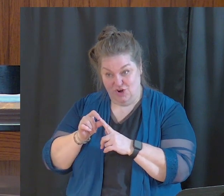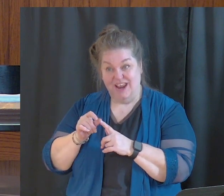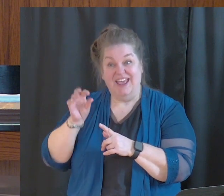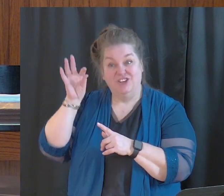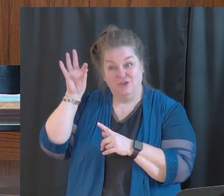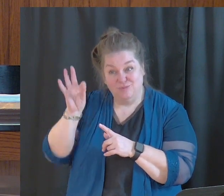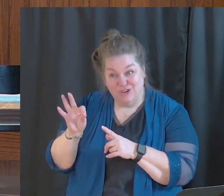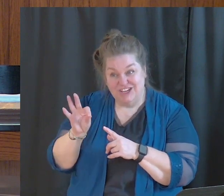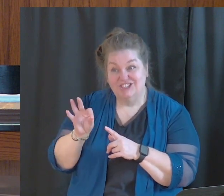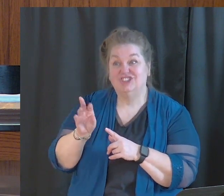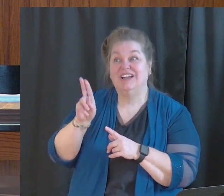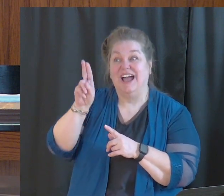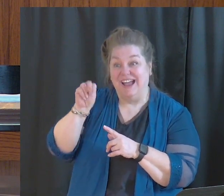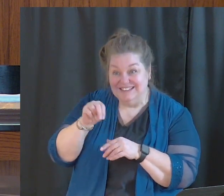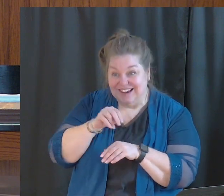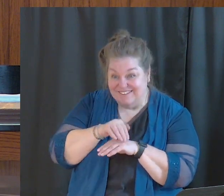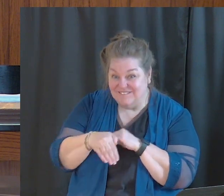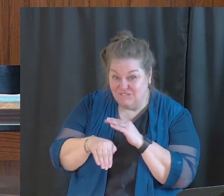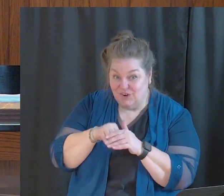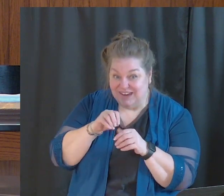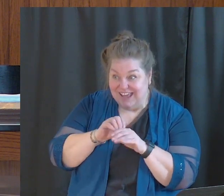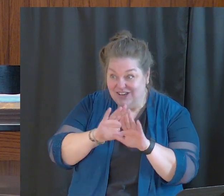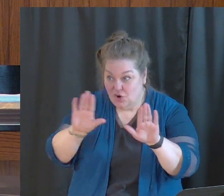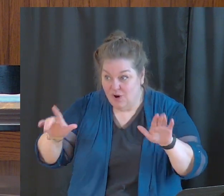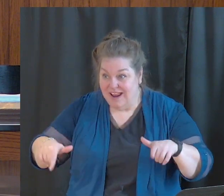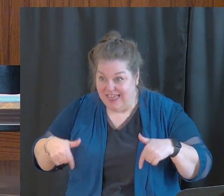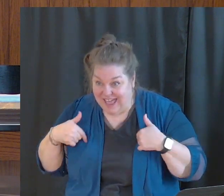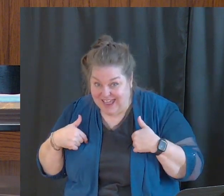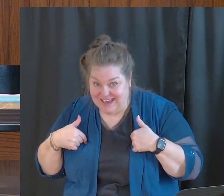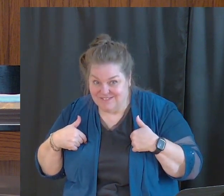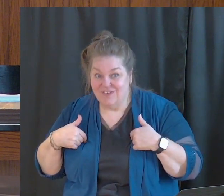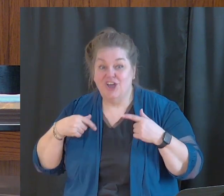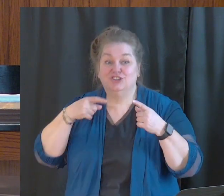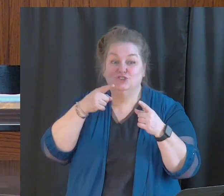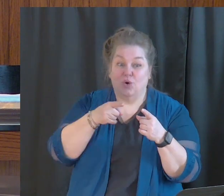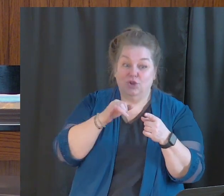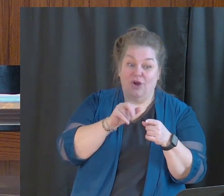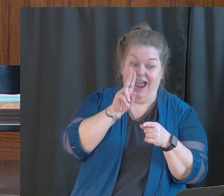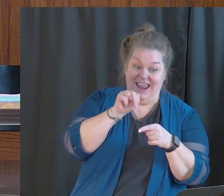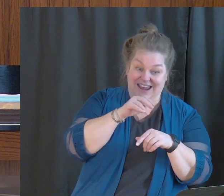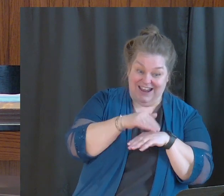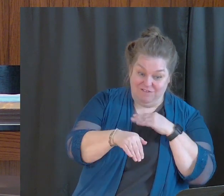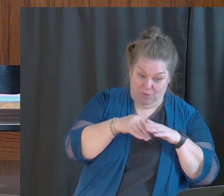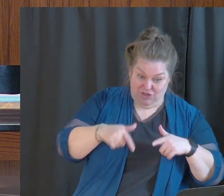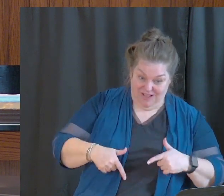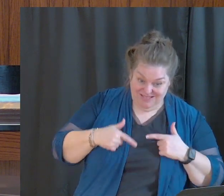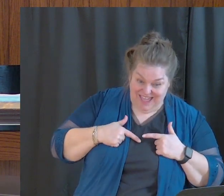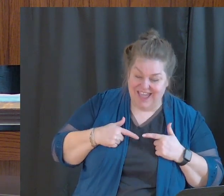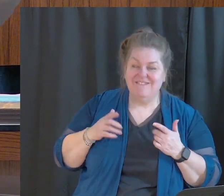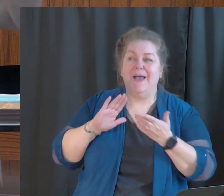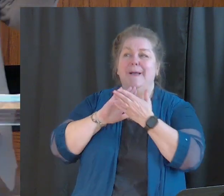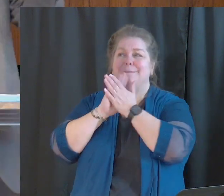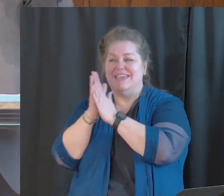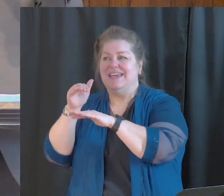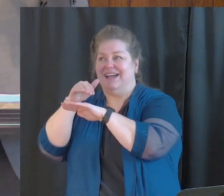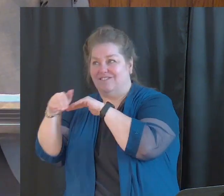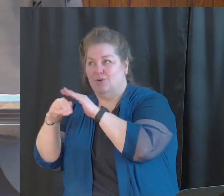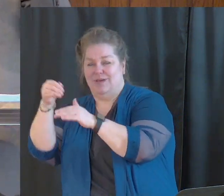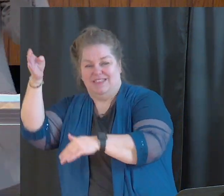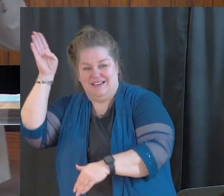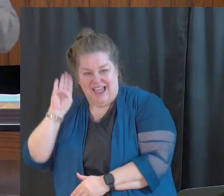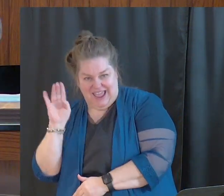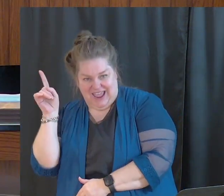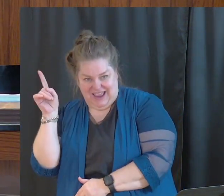discomfort in your life to get you to be comfortable in your relationship with God, their church members are going to stand up and say, wait, pastor.